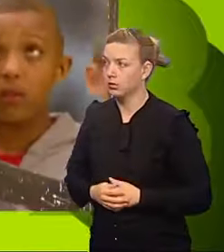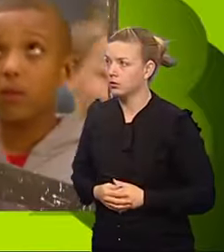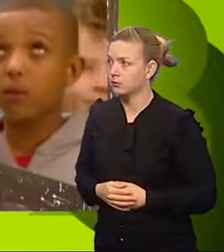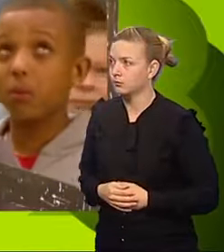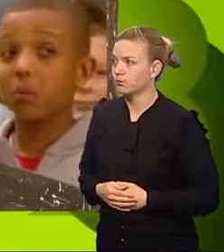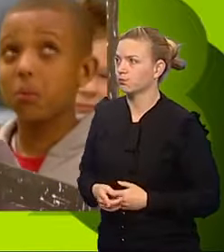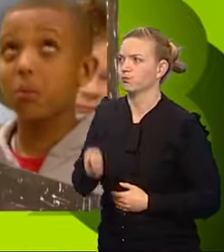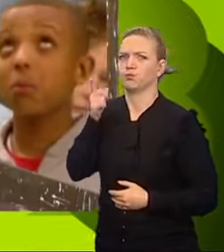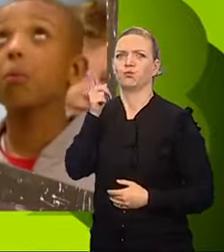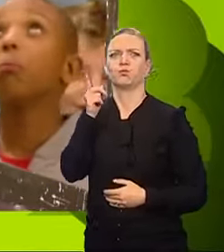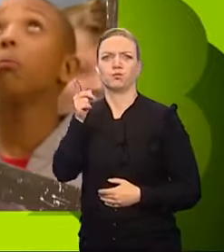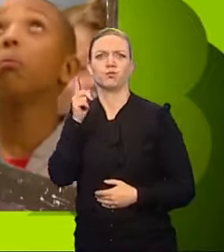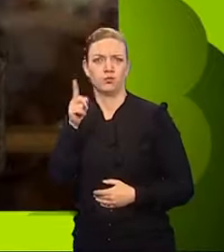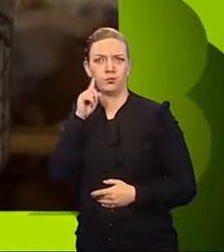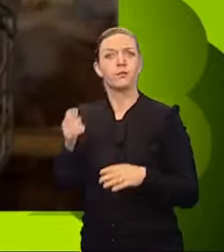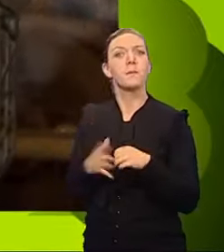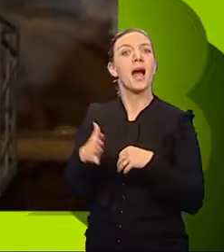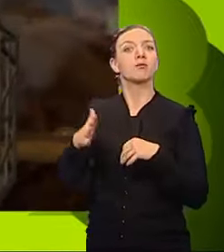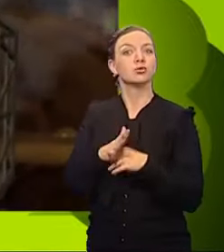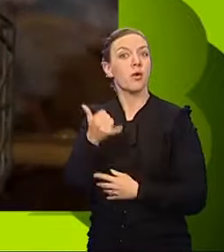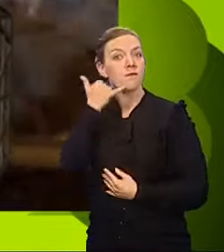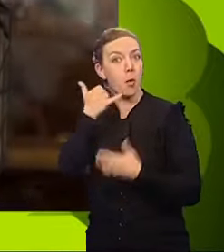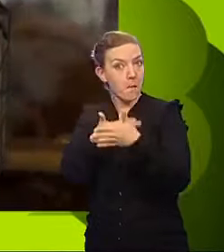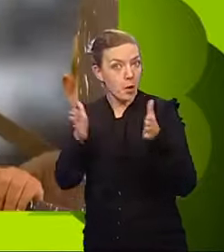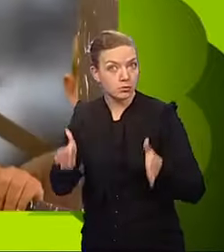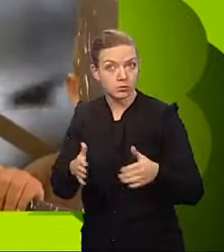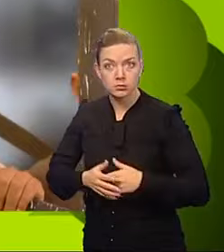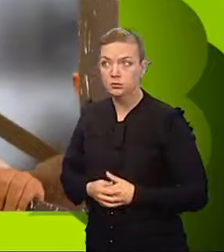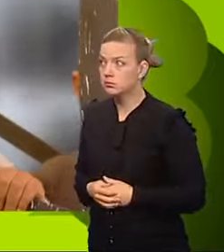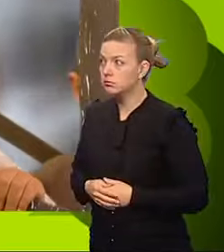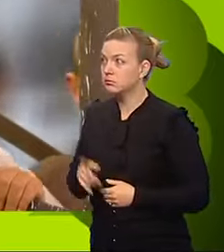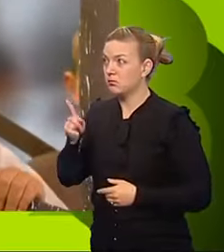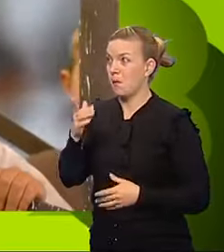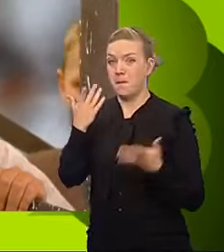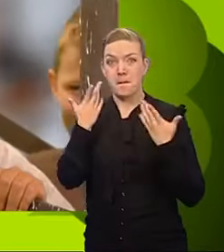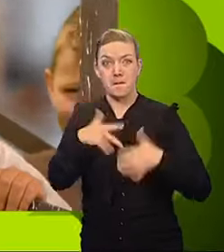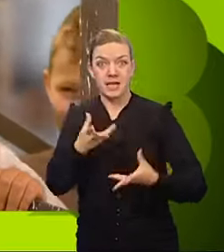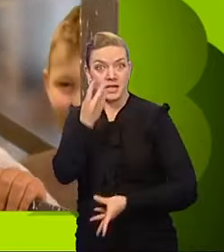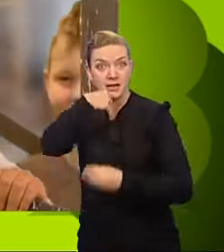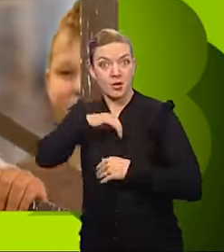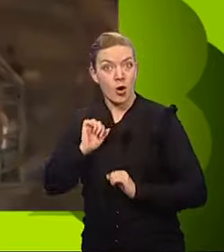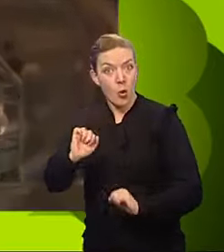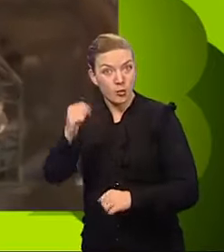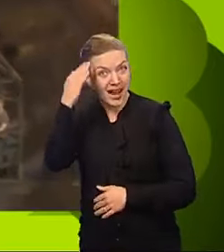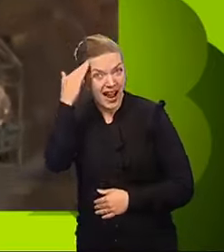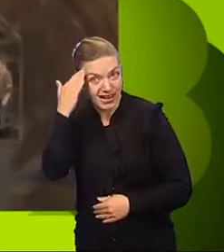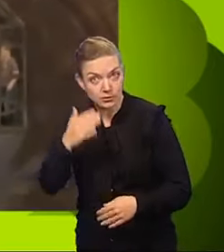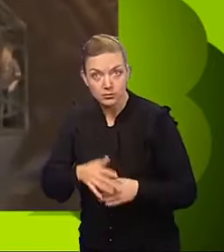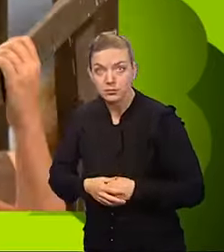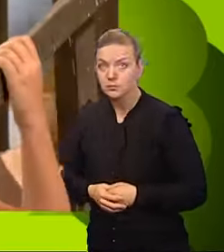Olivia. She's married to a phone box. Marcel! Who once swallowed his own head.